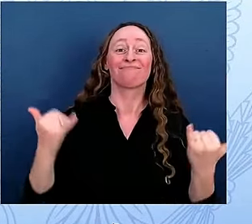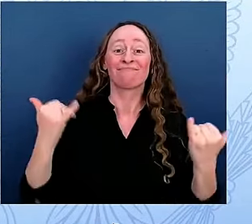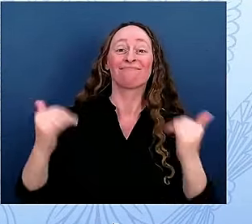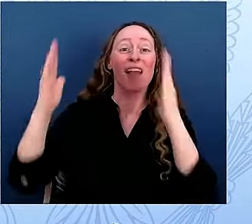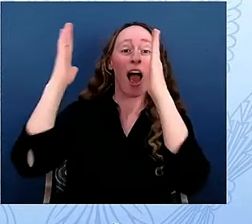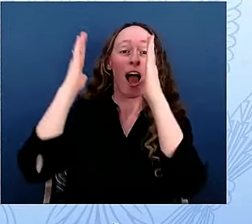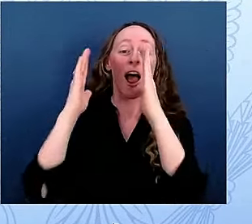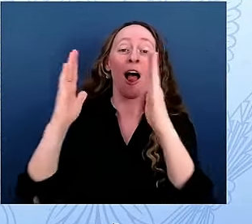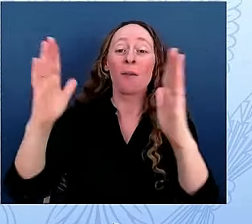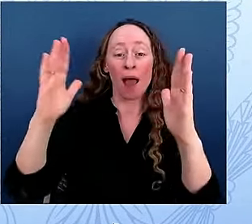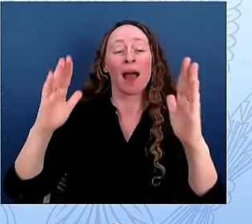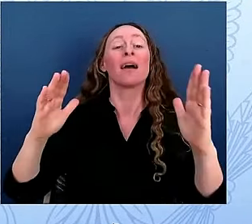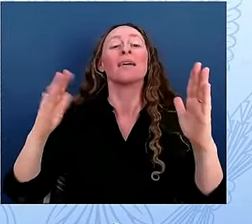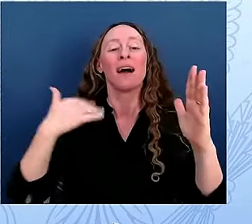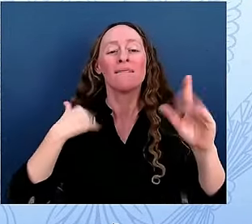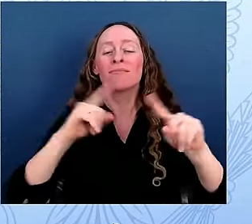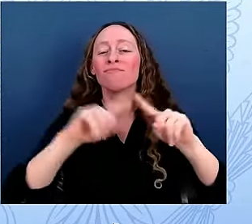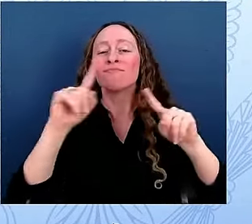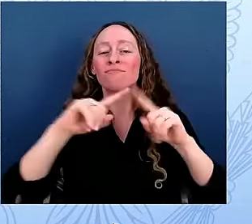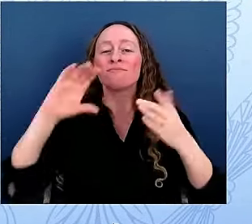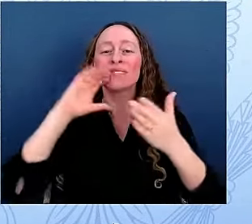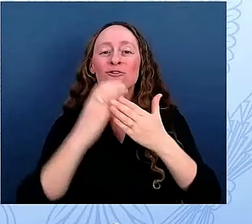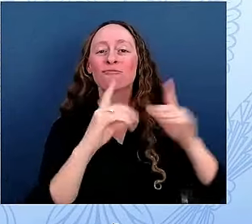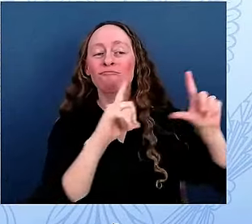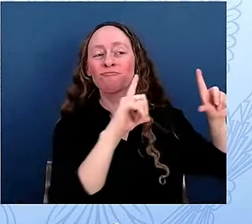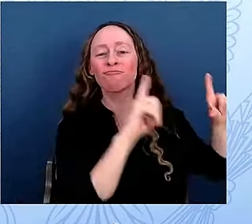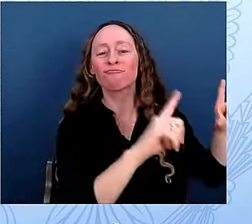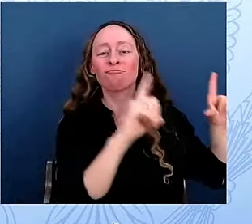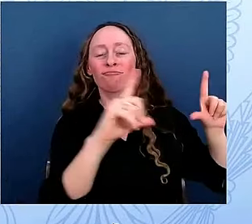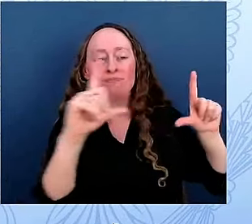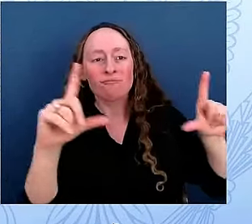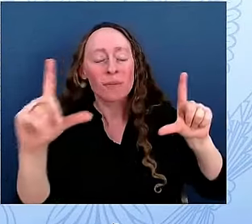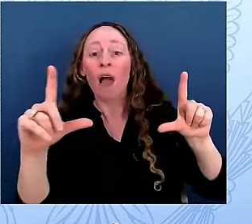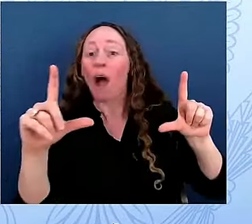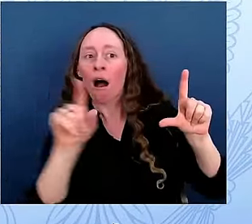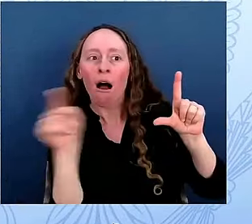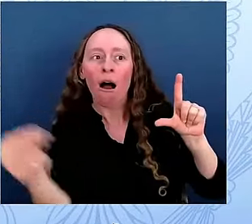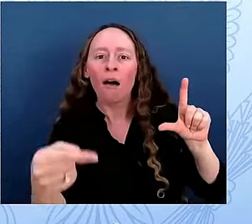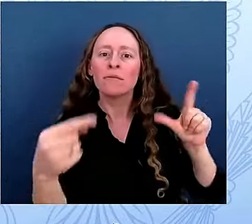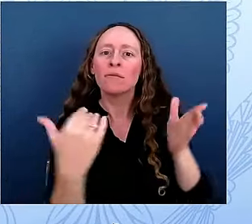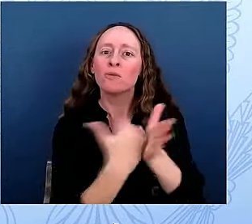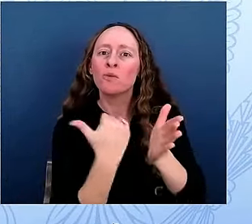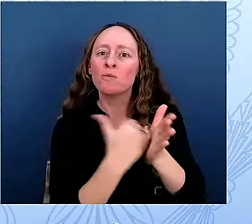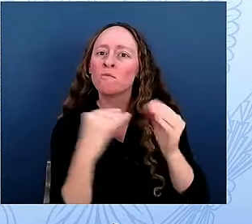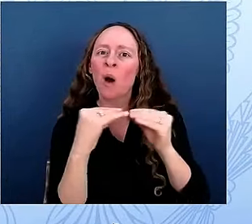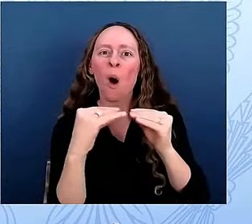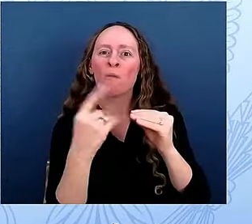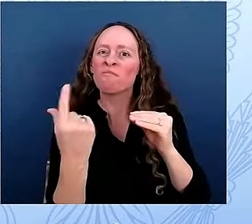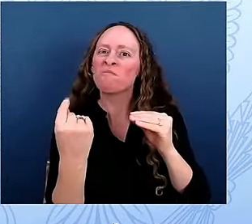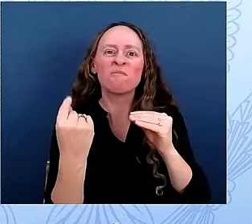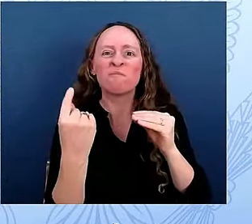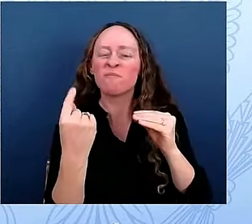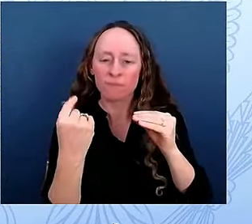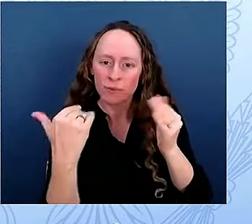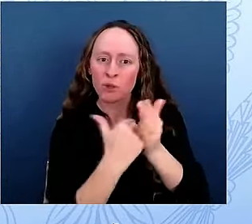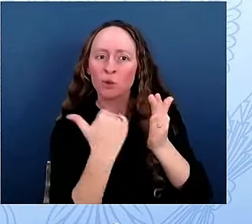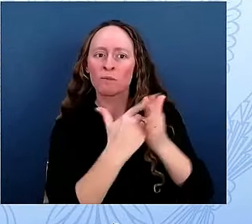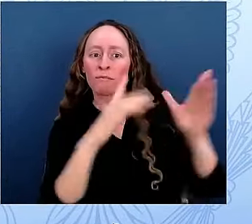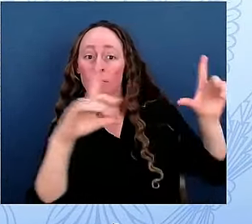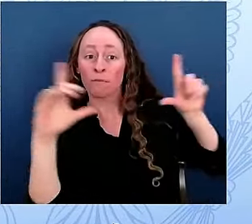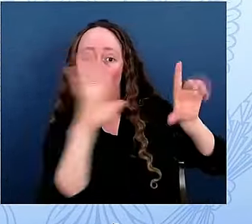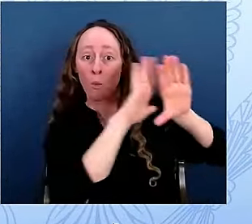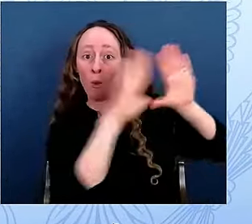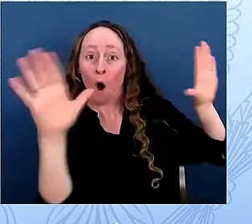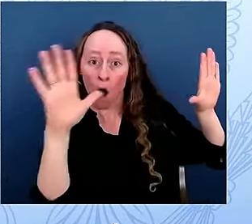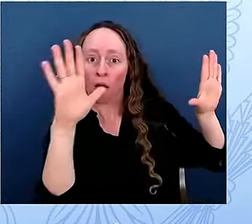and coming to that model of the White House on the wall. It changes every couple seconds so that you